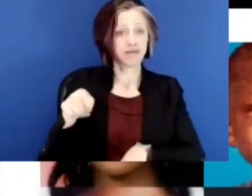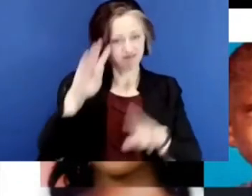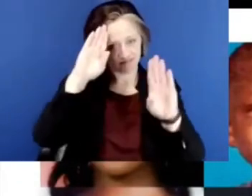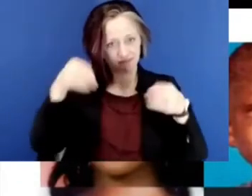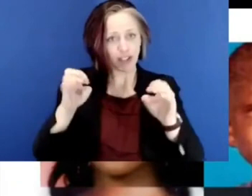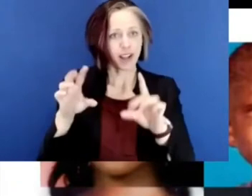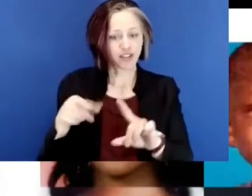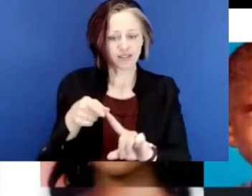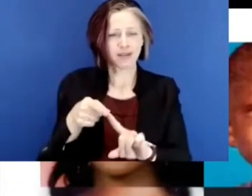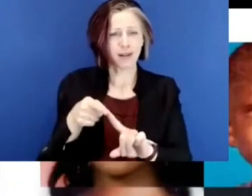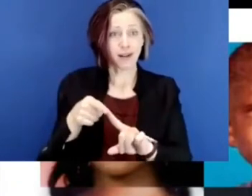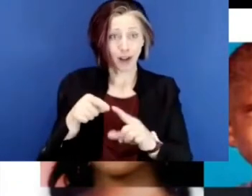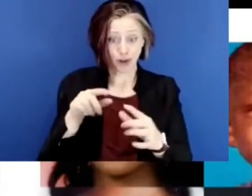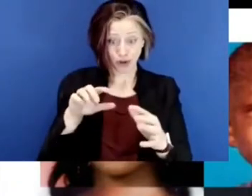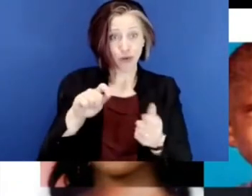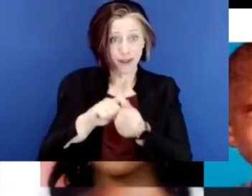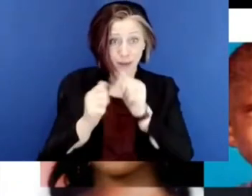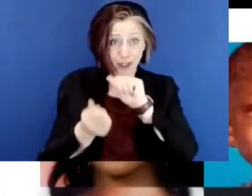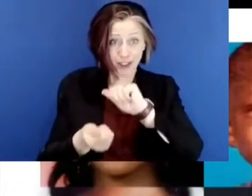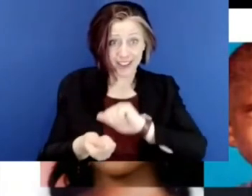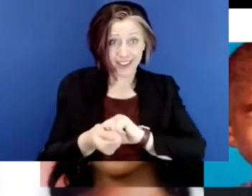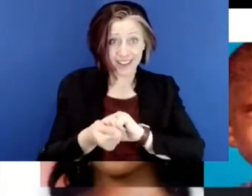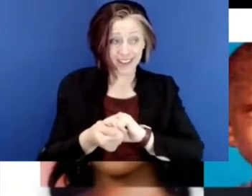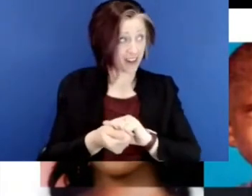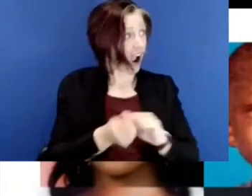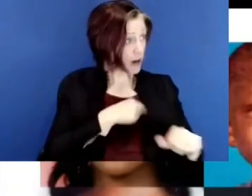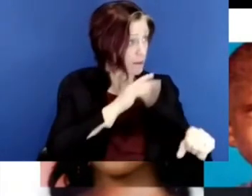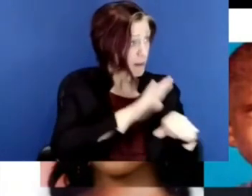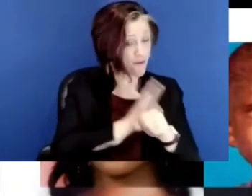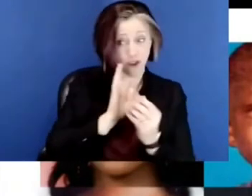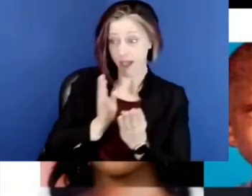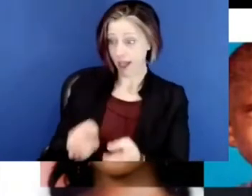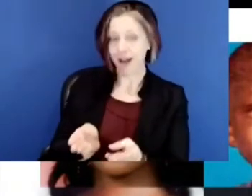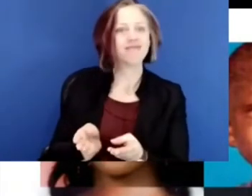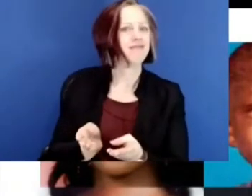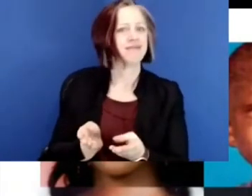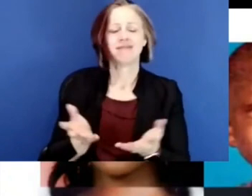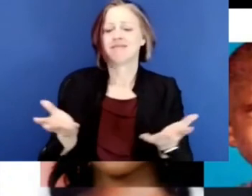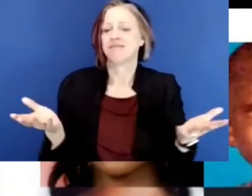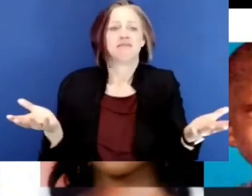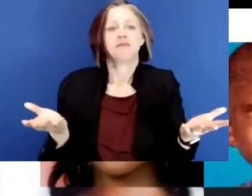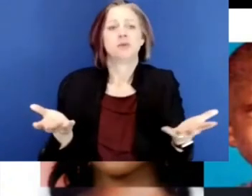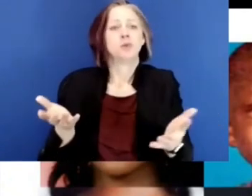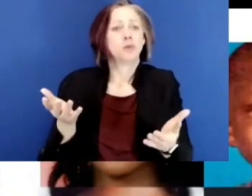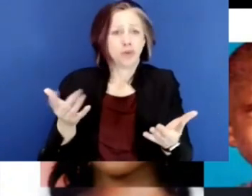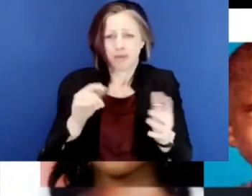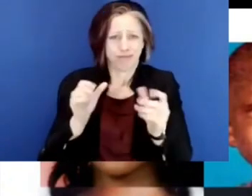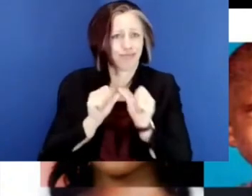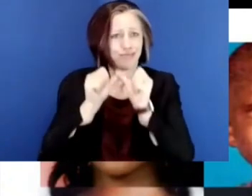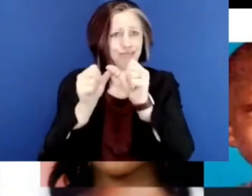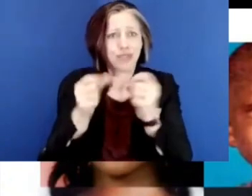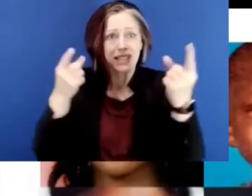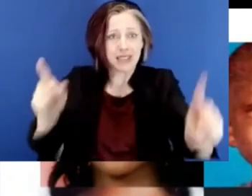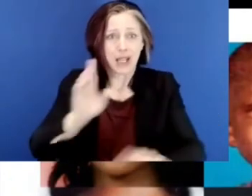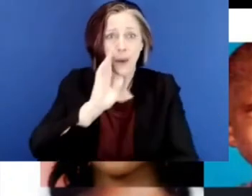the education transformation that we are all engaged in and our commitment to our children, there is no way we can't succeed.